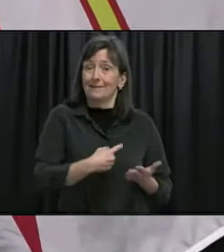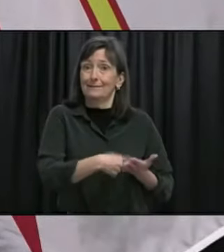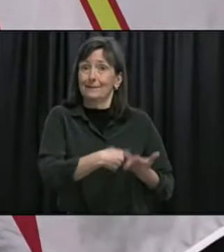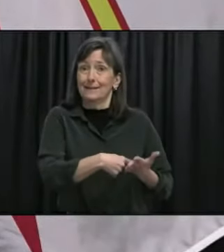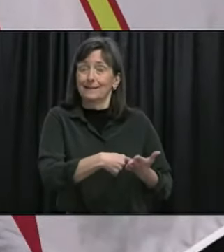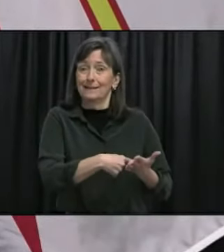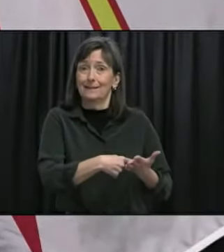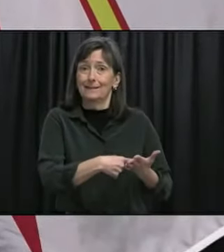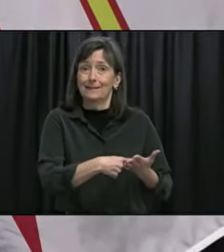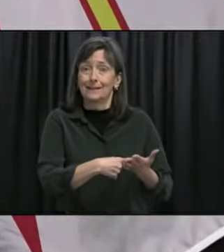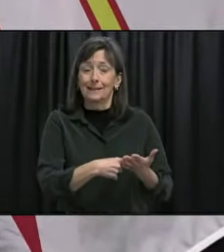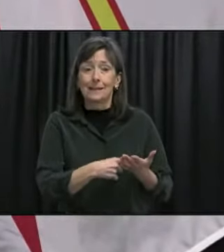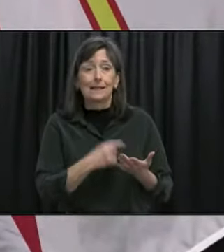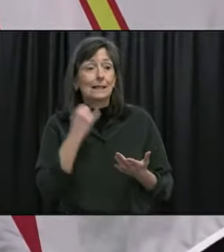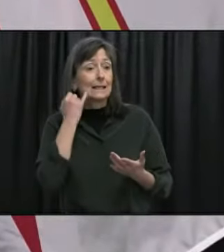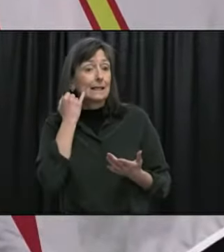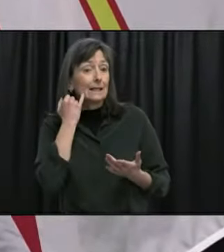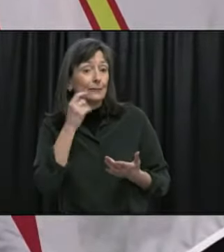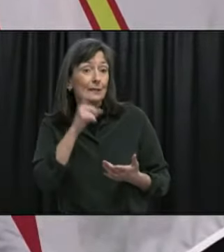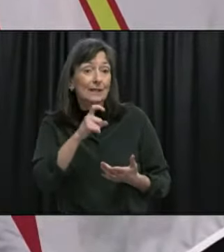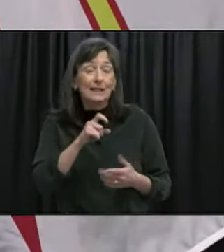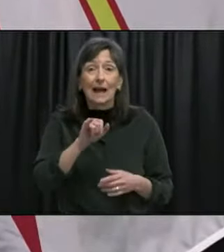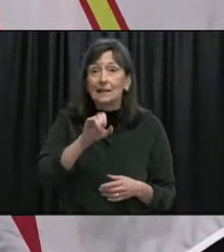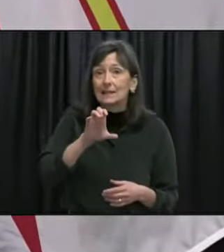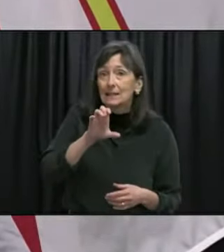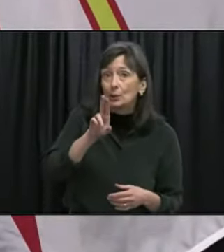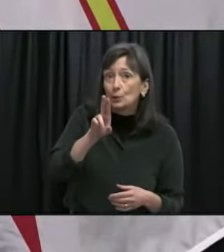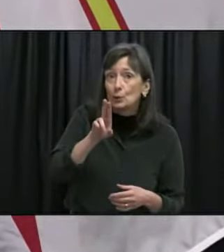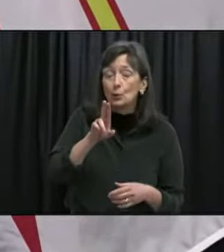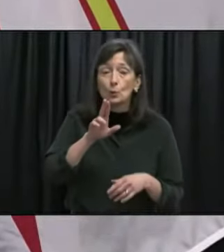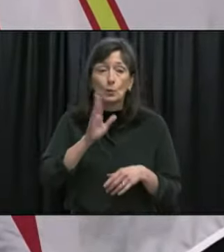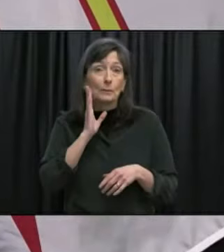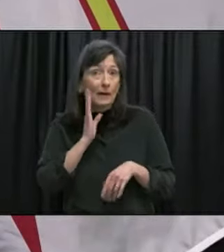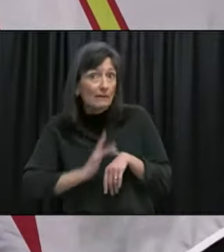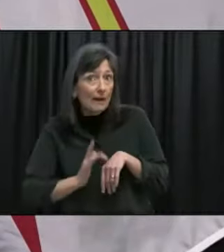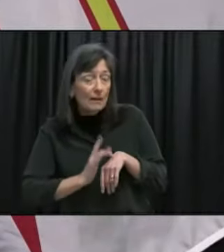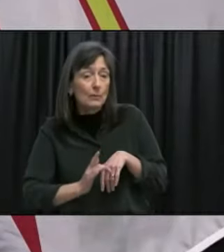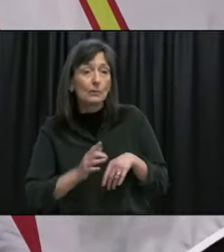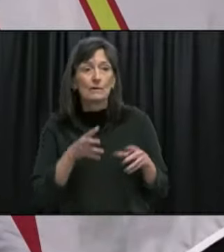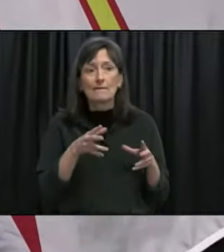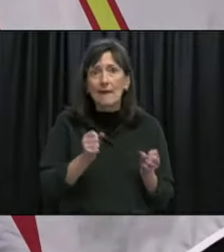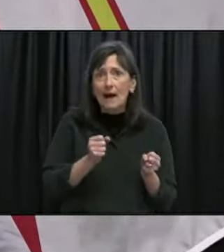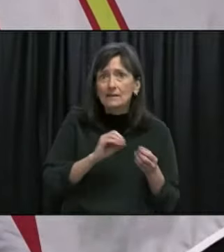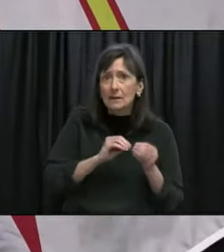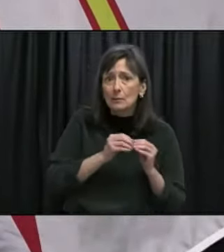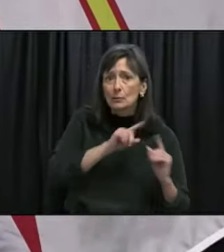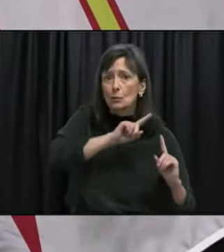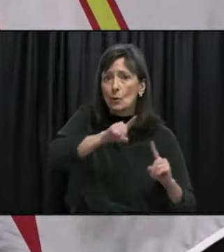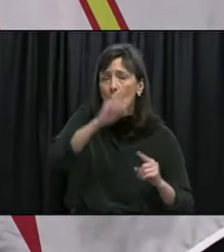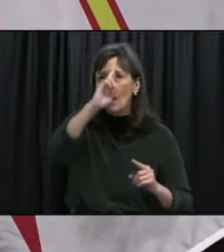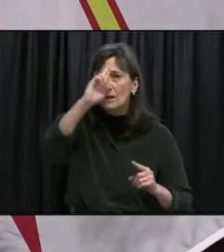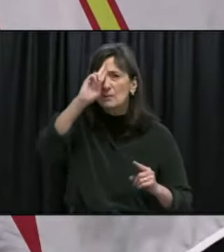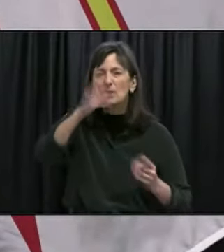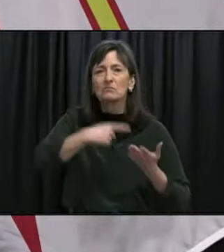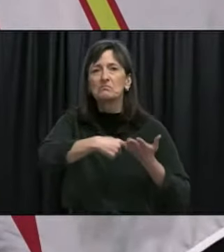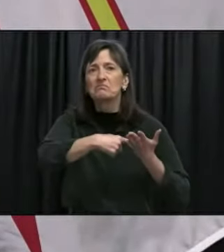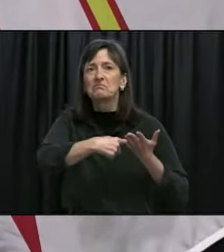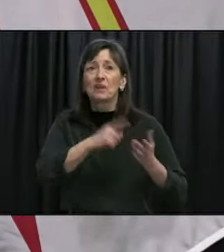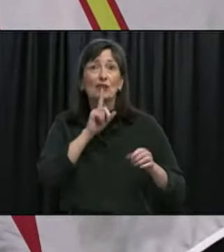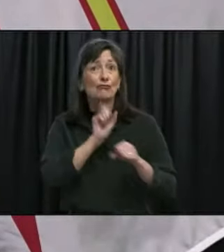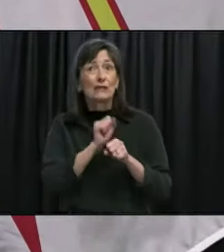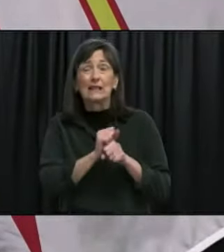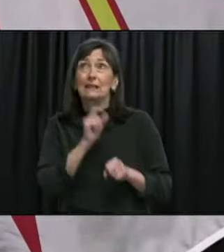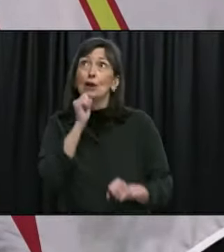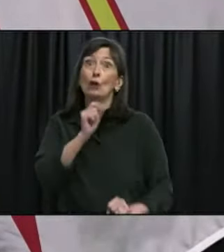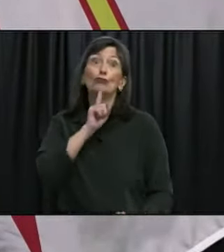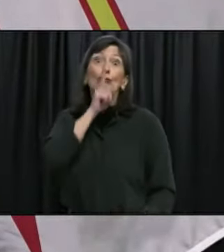what's actually needed in terms of ICU how quickly do we have to respond and these were hypothetical discussions